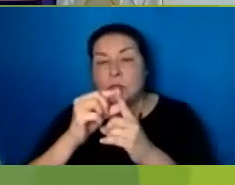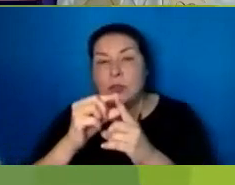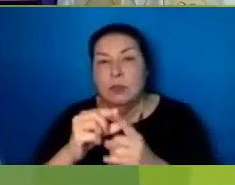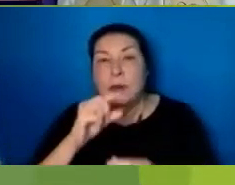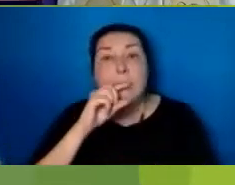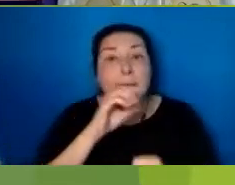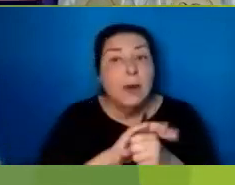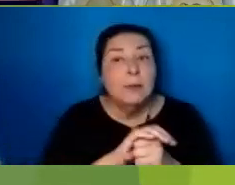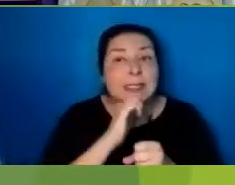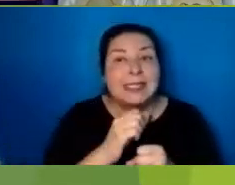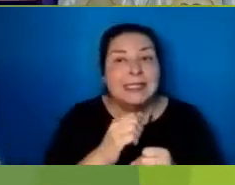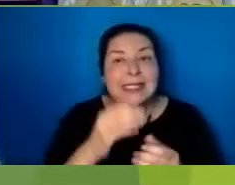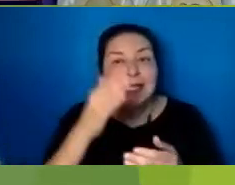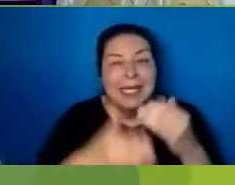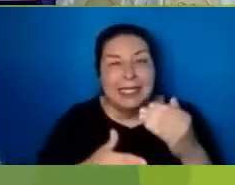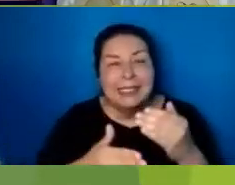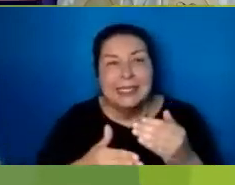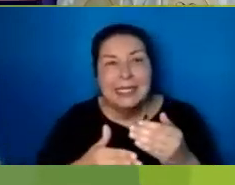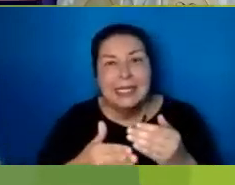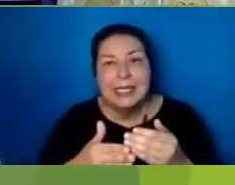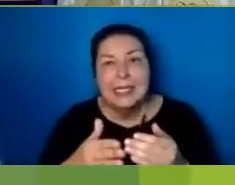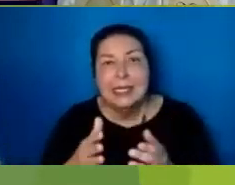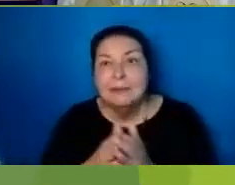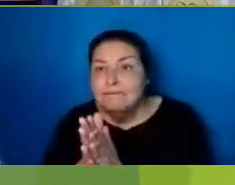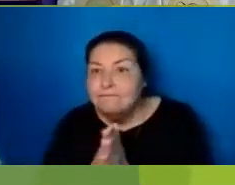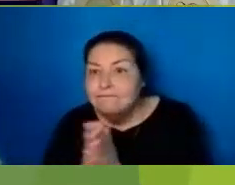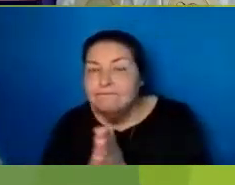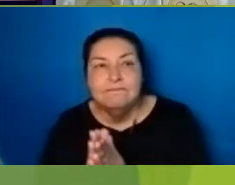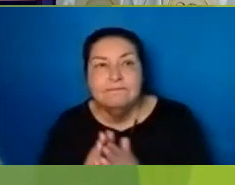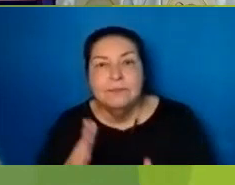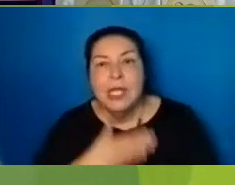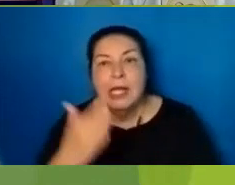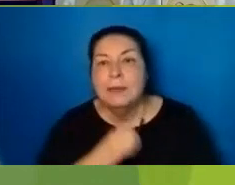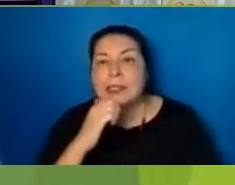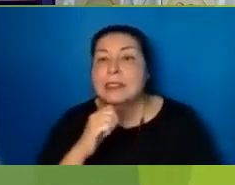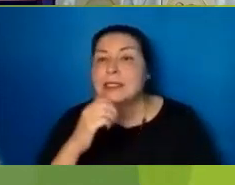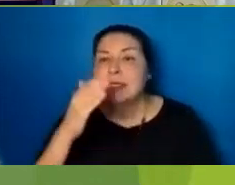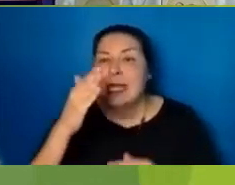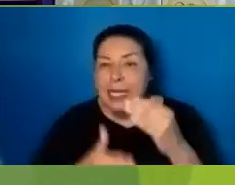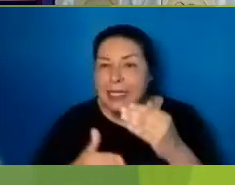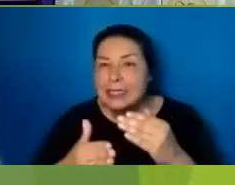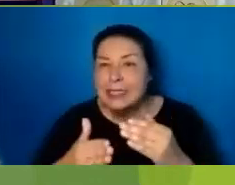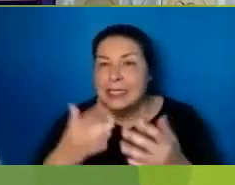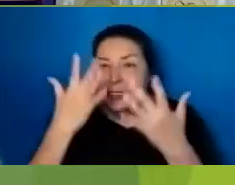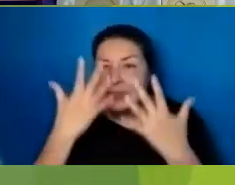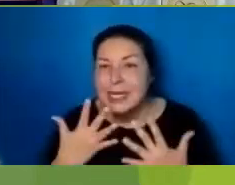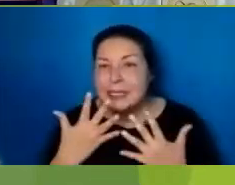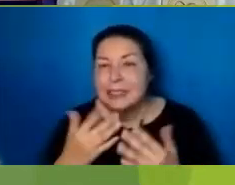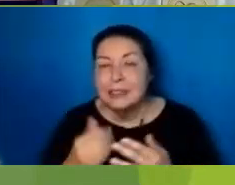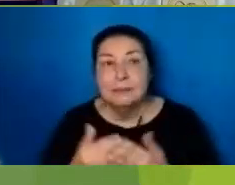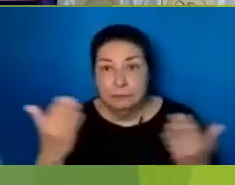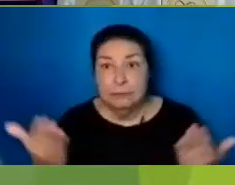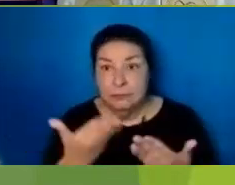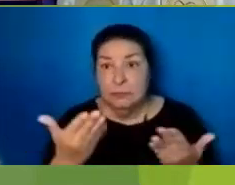end In dissipation Happiness Does not Always end In grief Here was Jesus